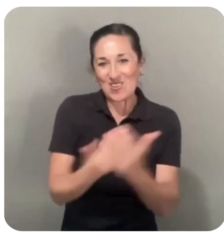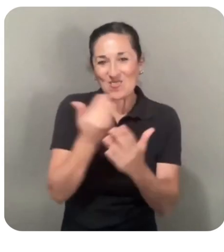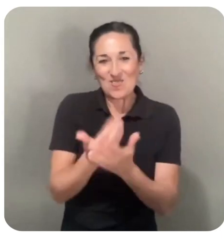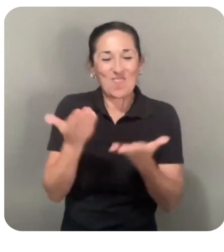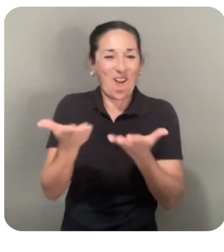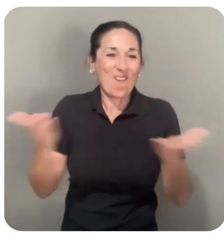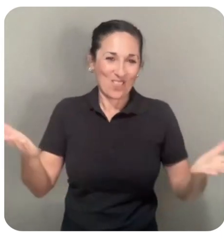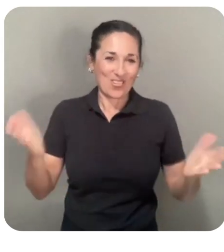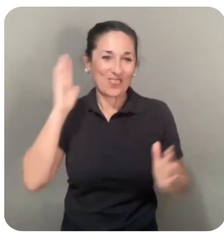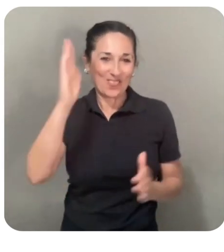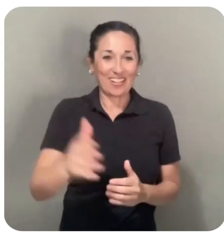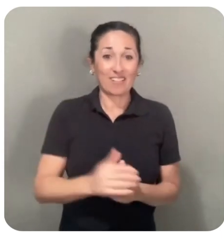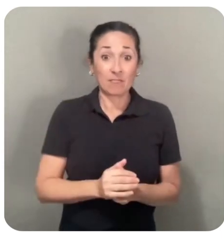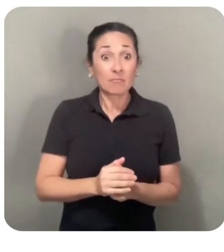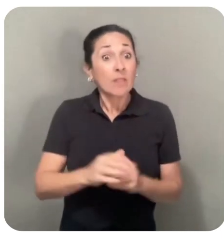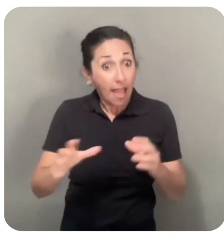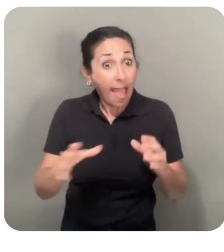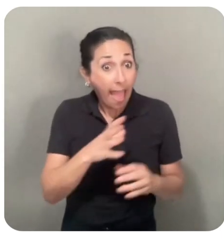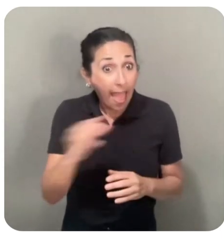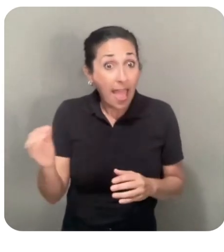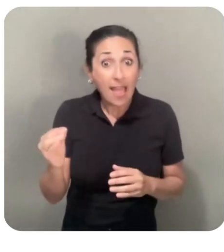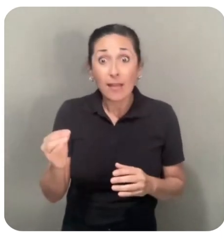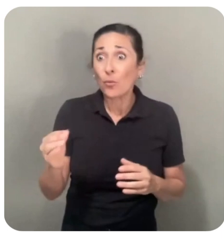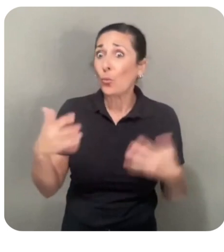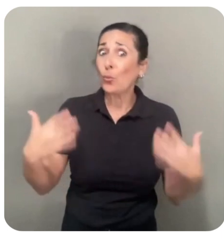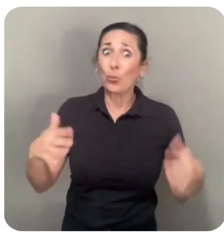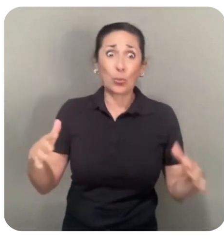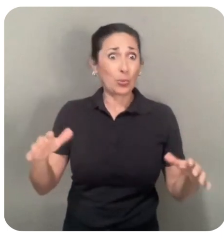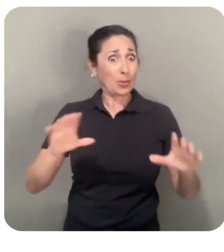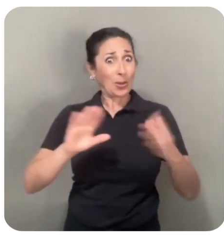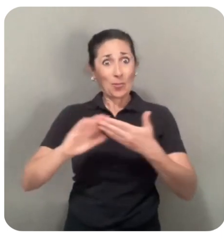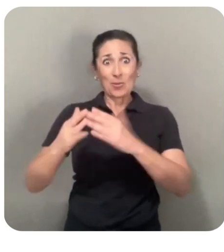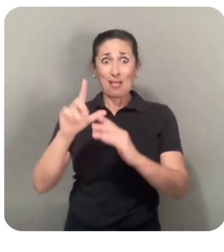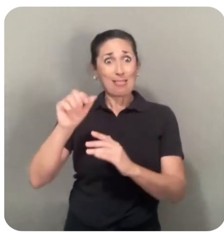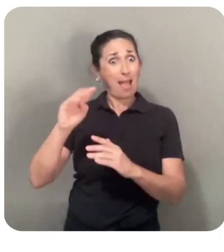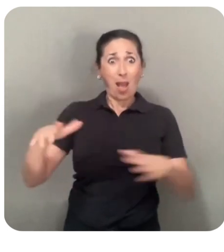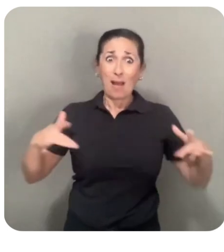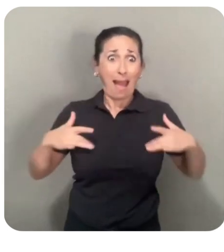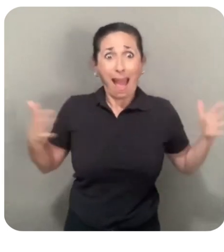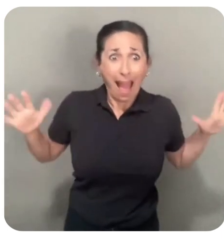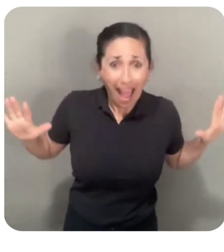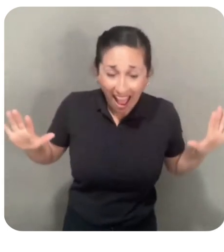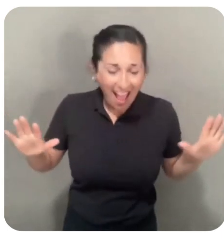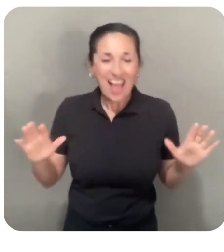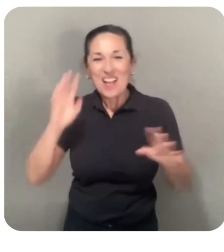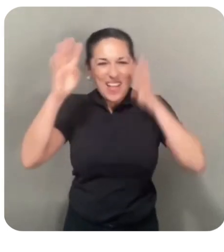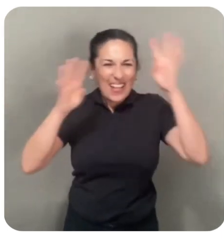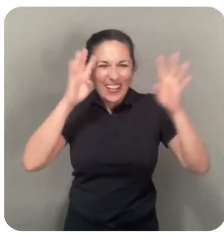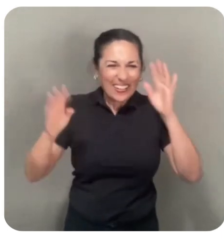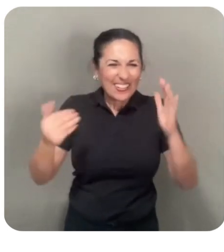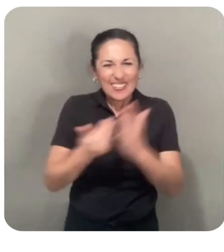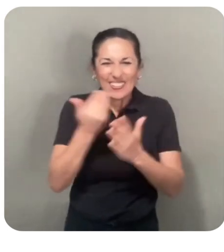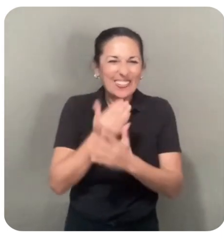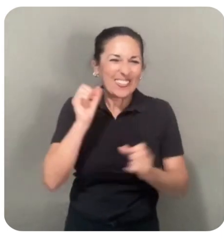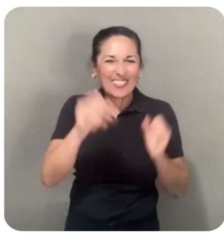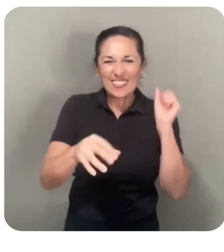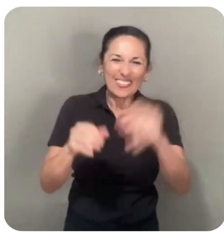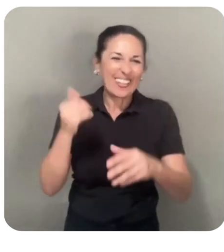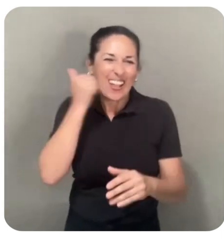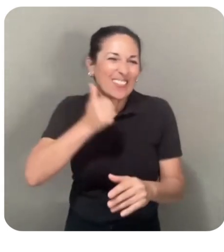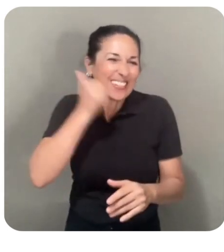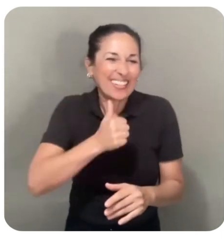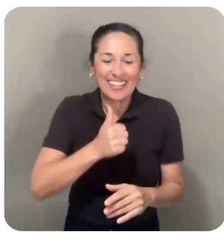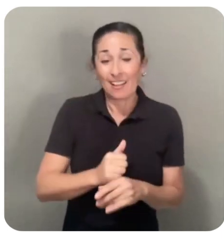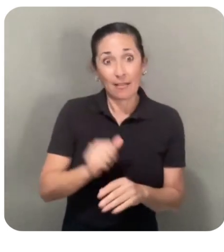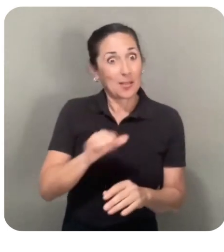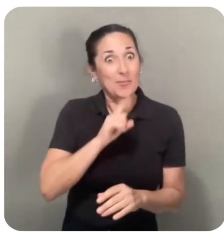offerings. In addition, with the vibrant LAMA community, there are always innovations that are added to our existing herd daily. And